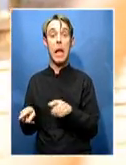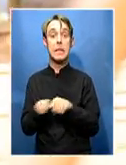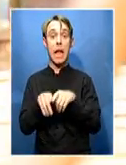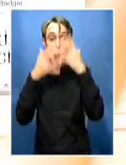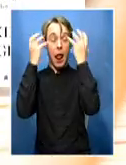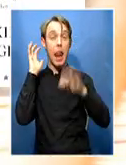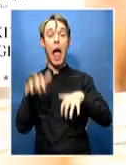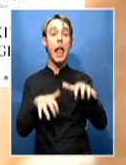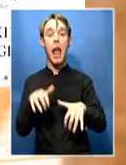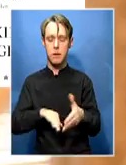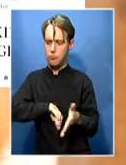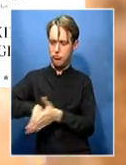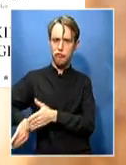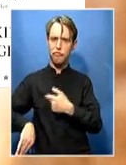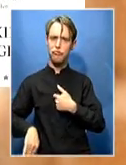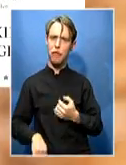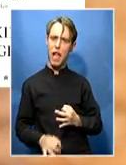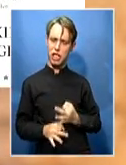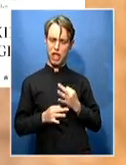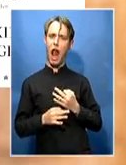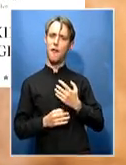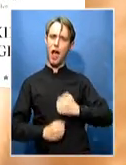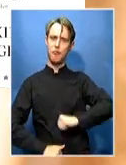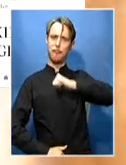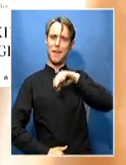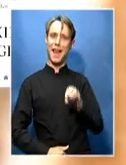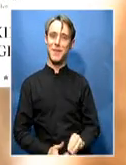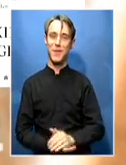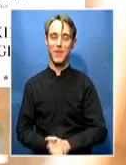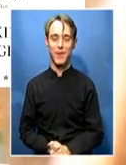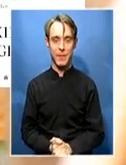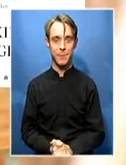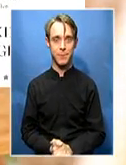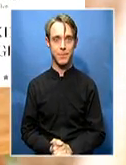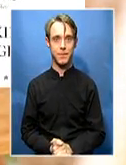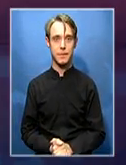In BG's world, he rules. Jillian Pillai, SABC News, Johannesburg. you. you.